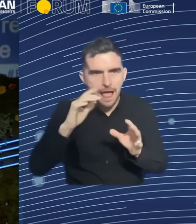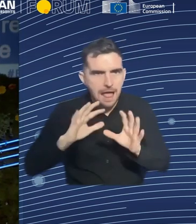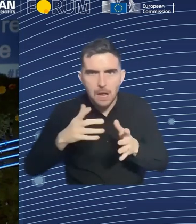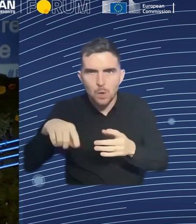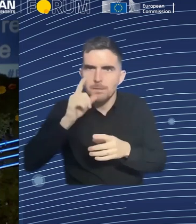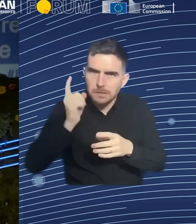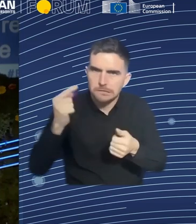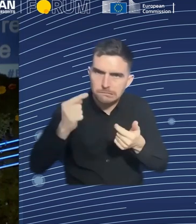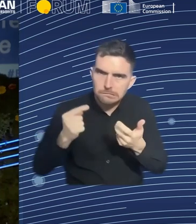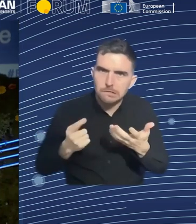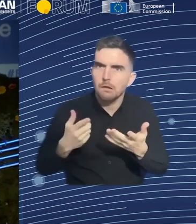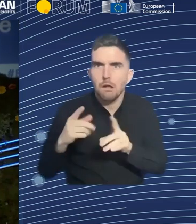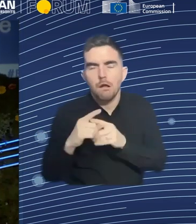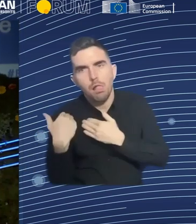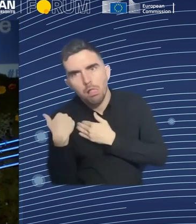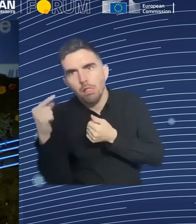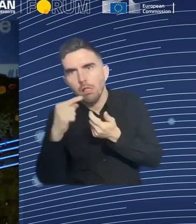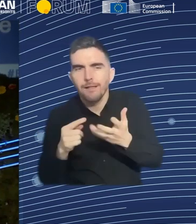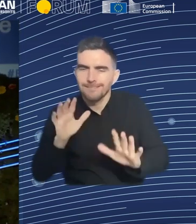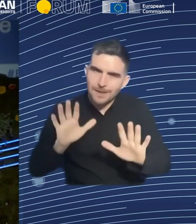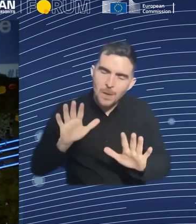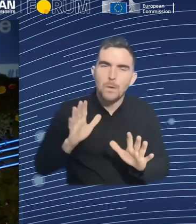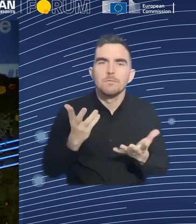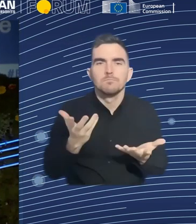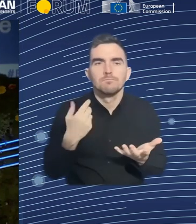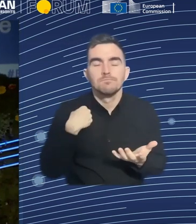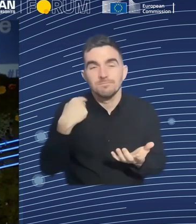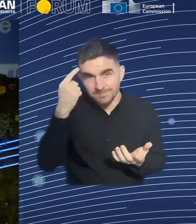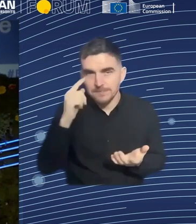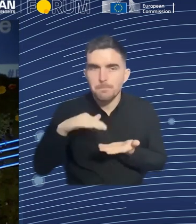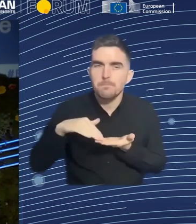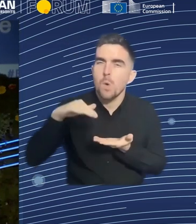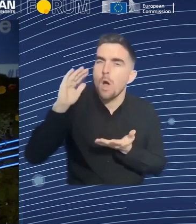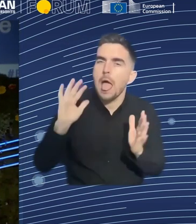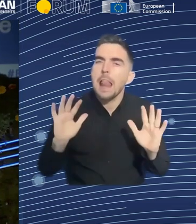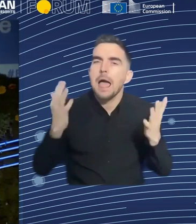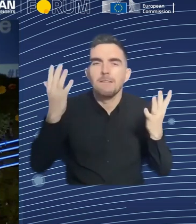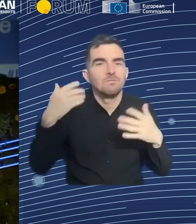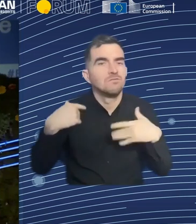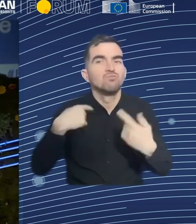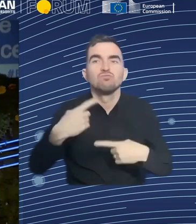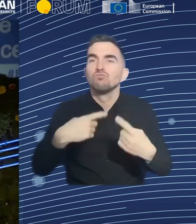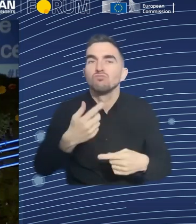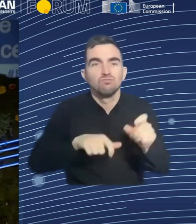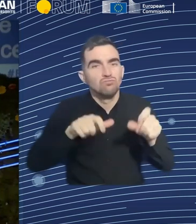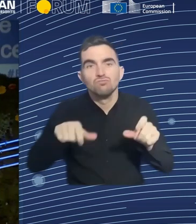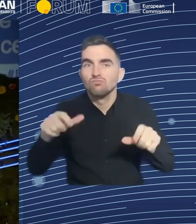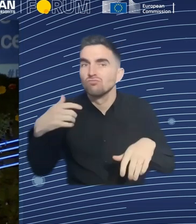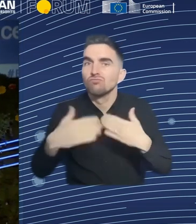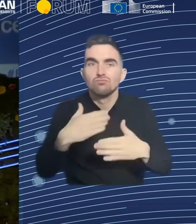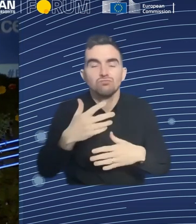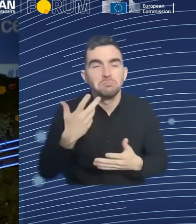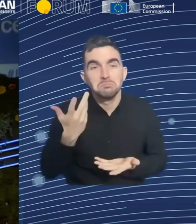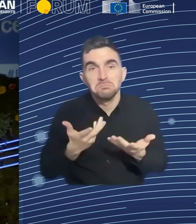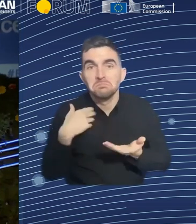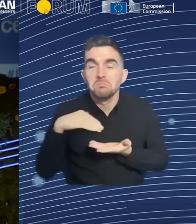way of life among all actors. Perhaps I'm being a bit complacent there, but so it does need to be helped and pushed somewhat. But I think